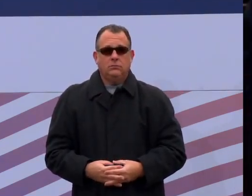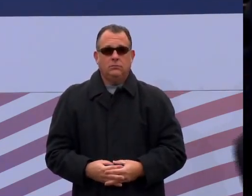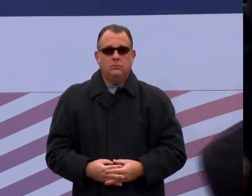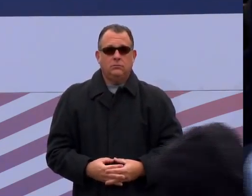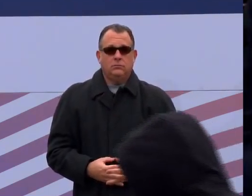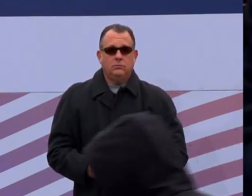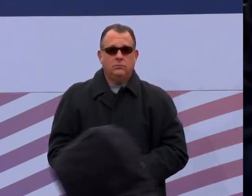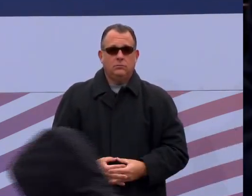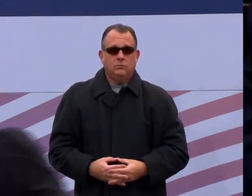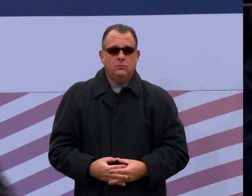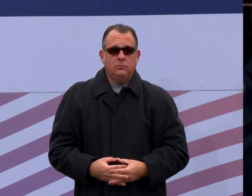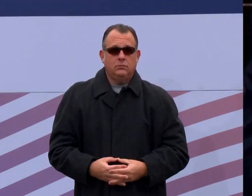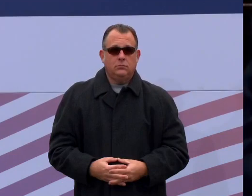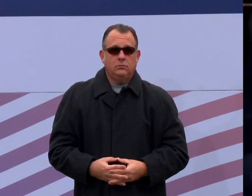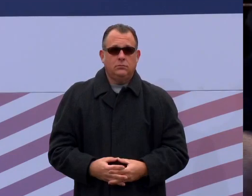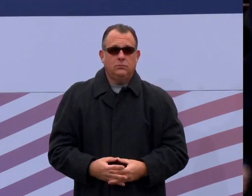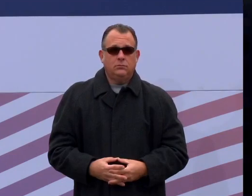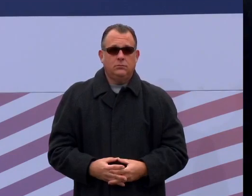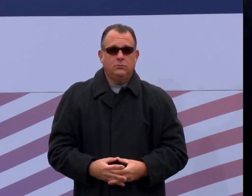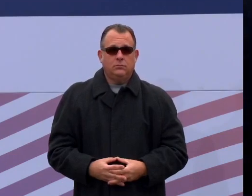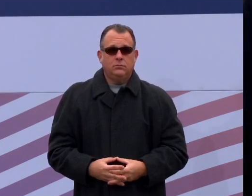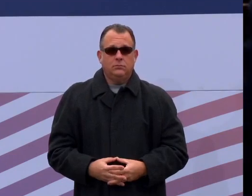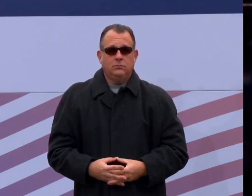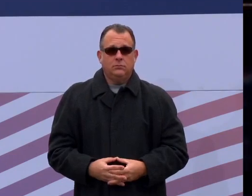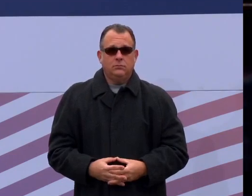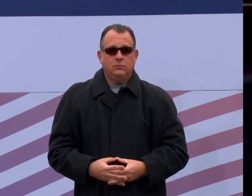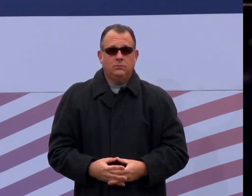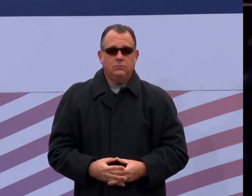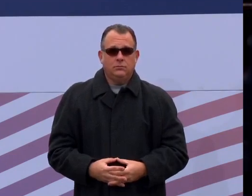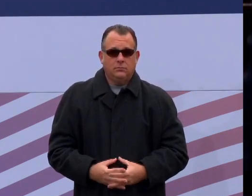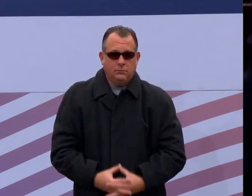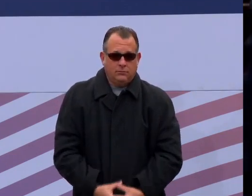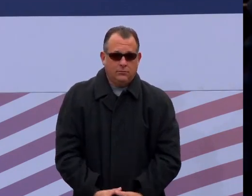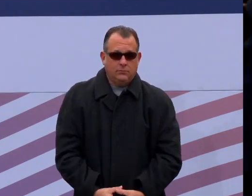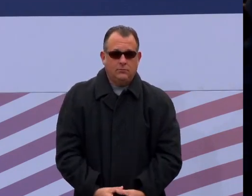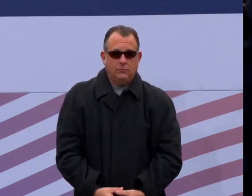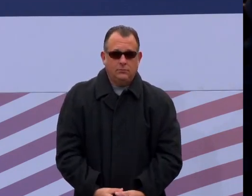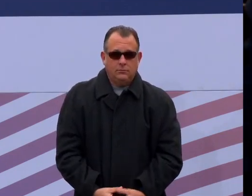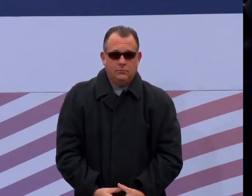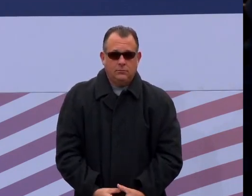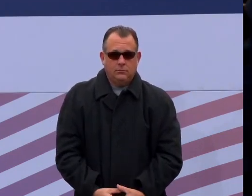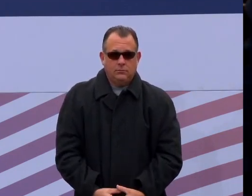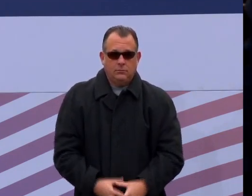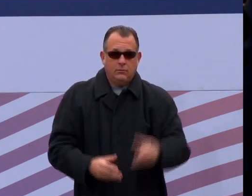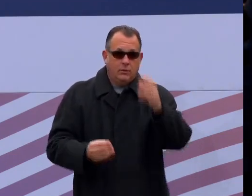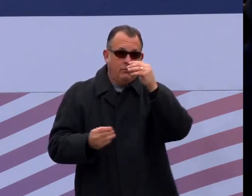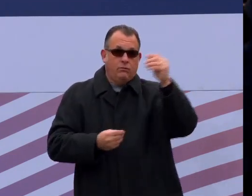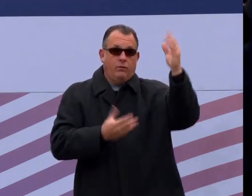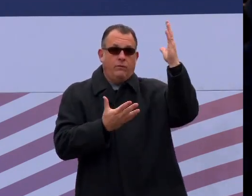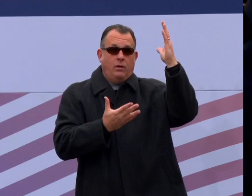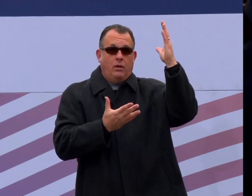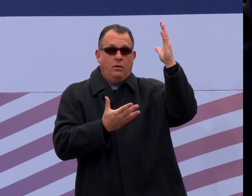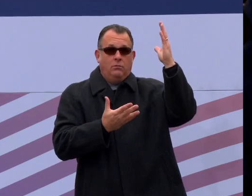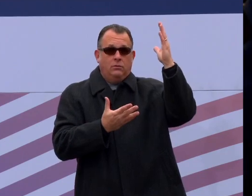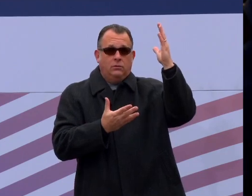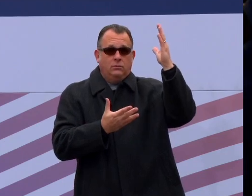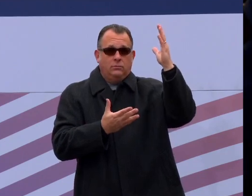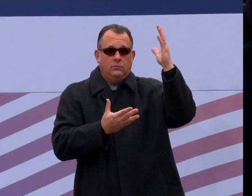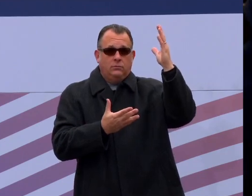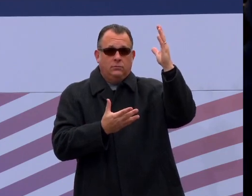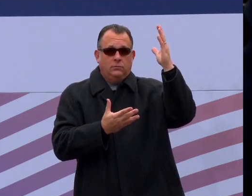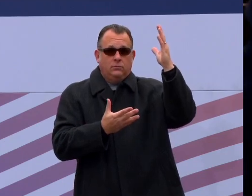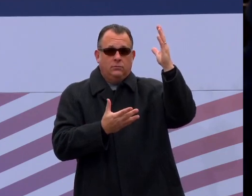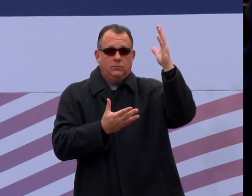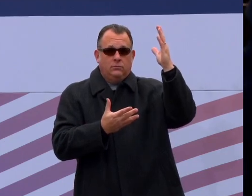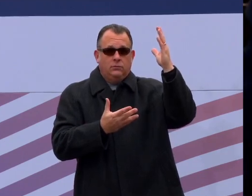Bow our heads. Let's pray. Eternal God, our Father, God